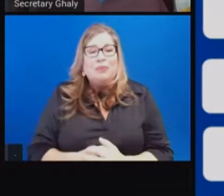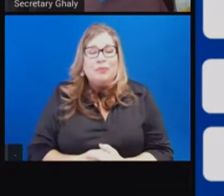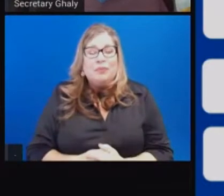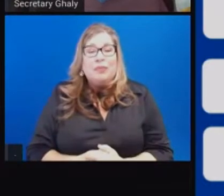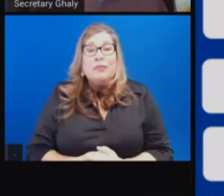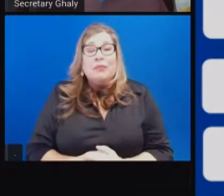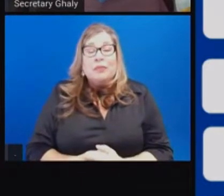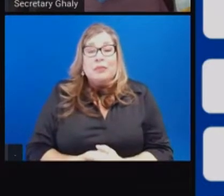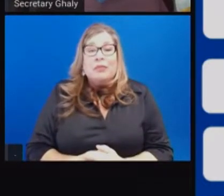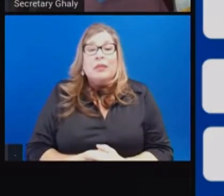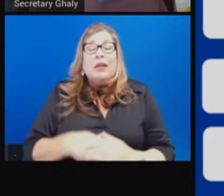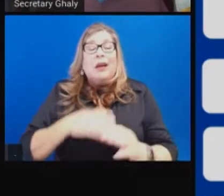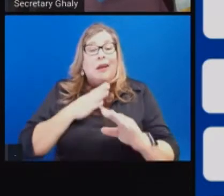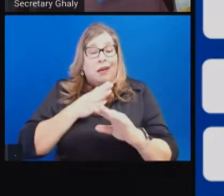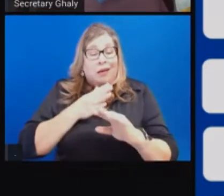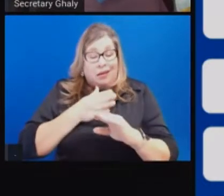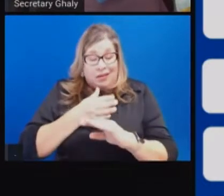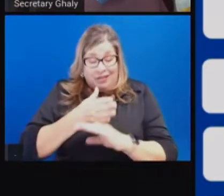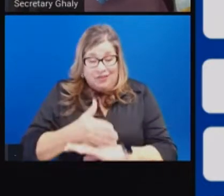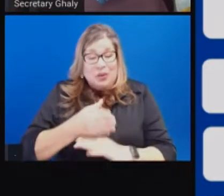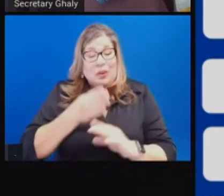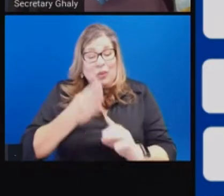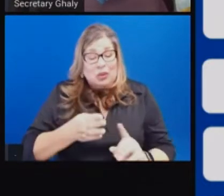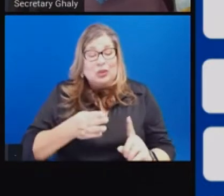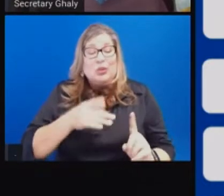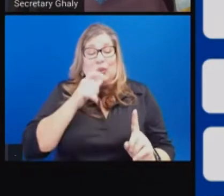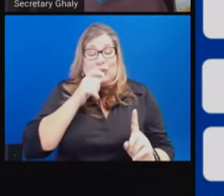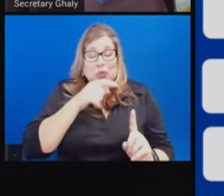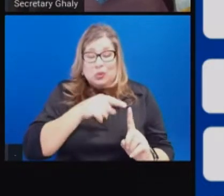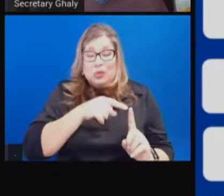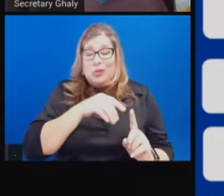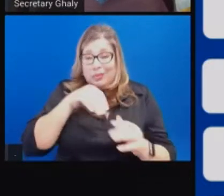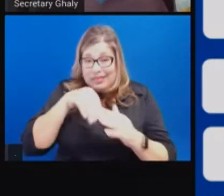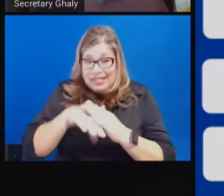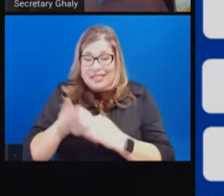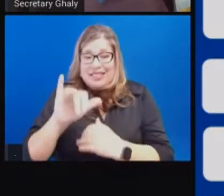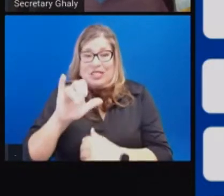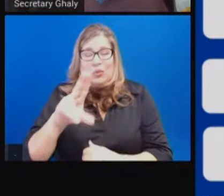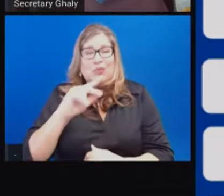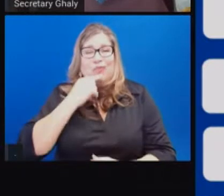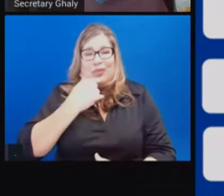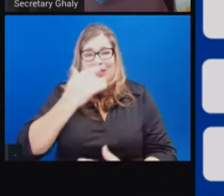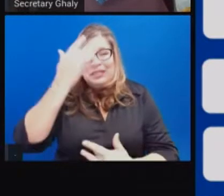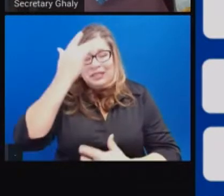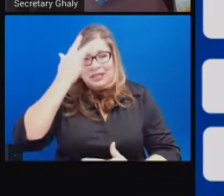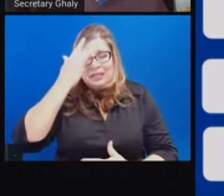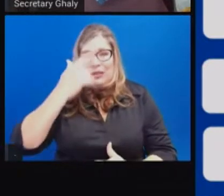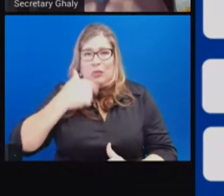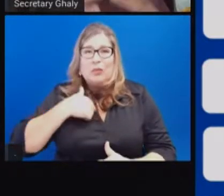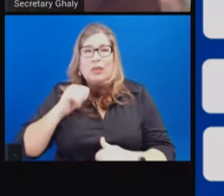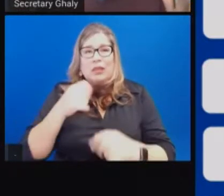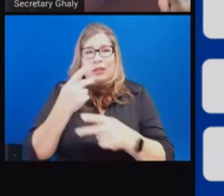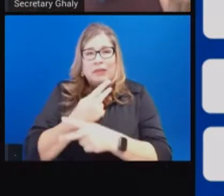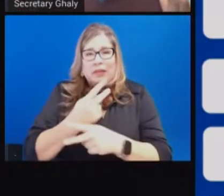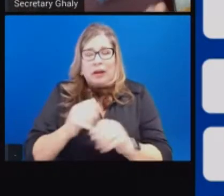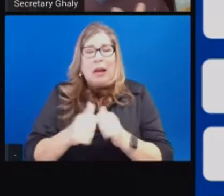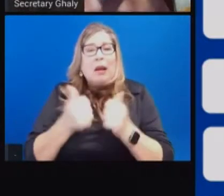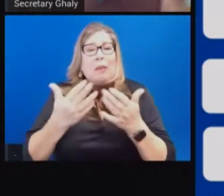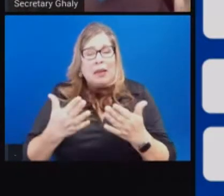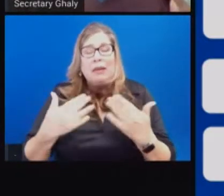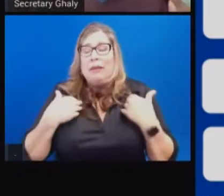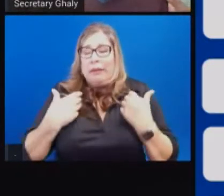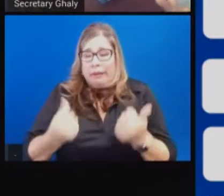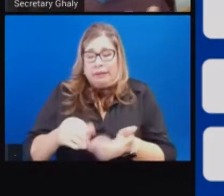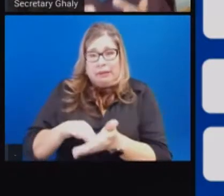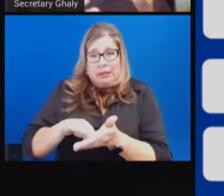intensive care unit for patients who have COVID and non-COVID patients that affect how many ICU beds